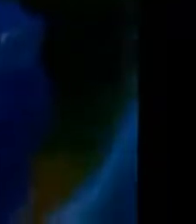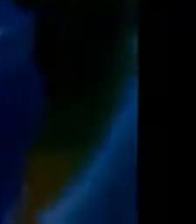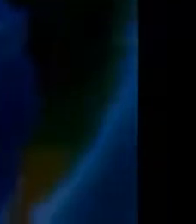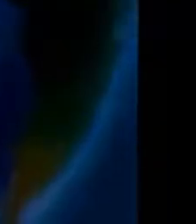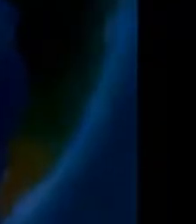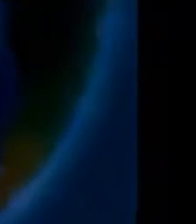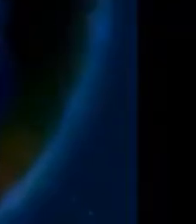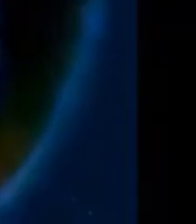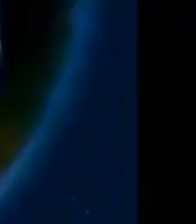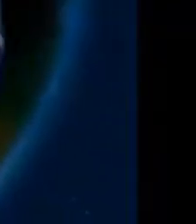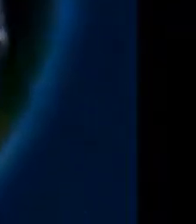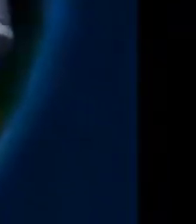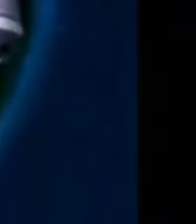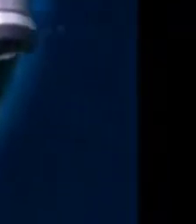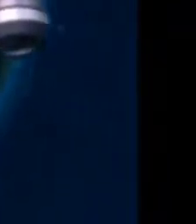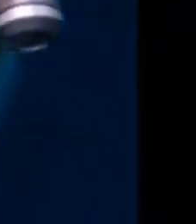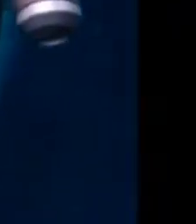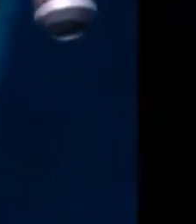Amen